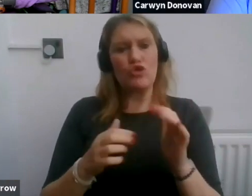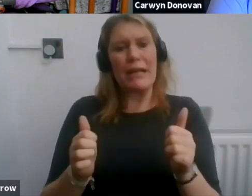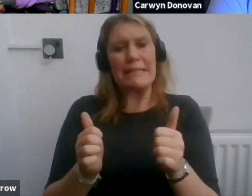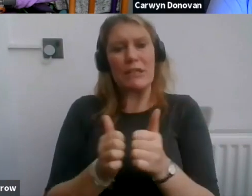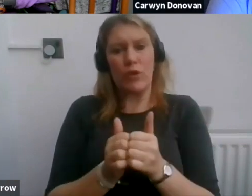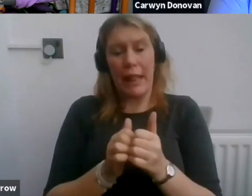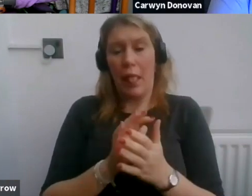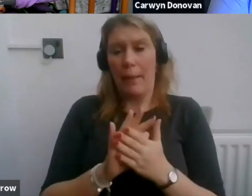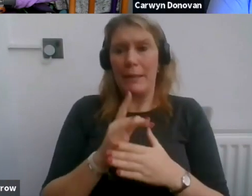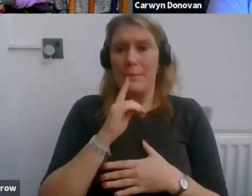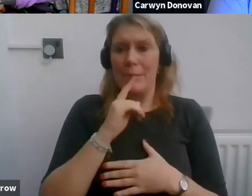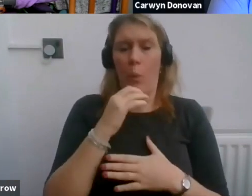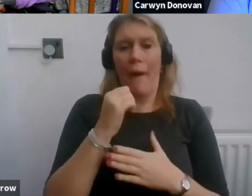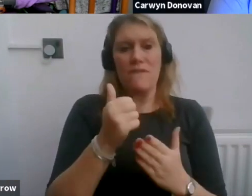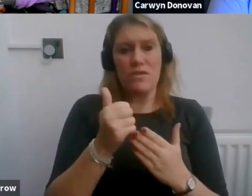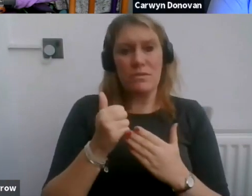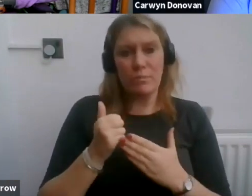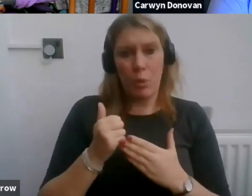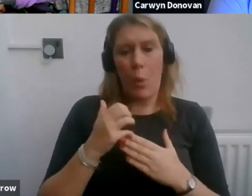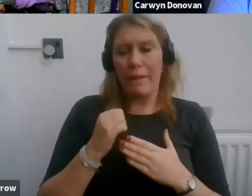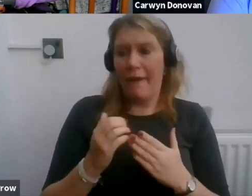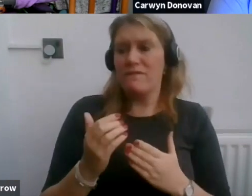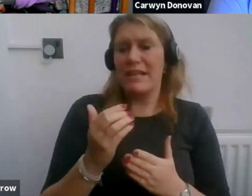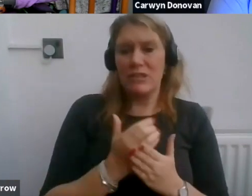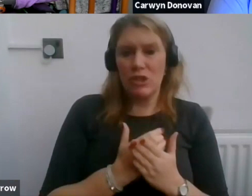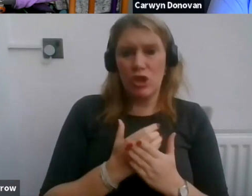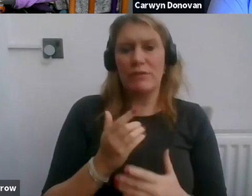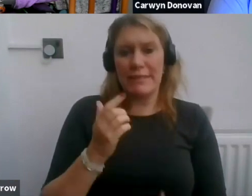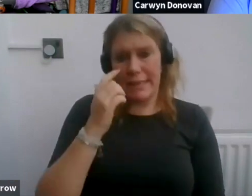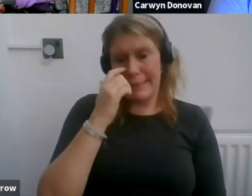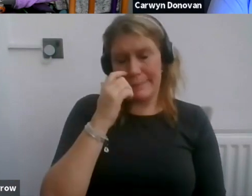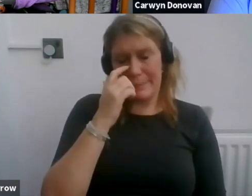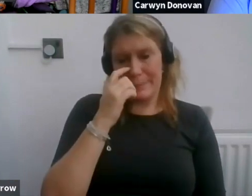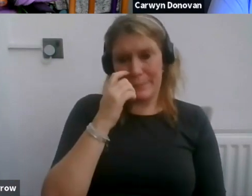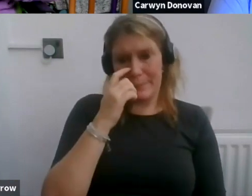have that security is the thing, isn't it, you know? So,